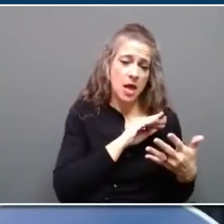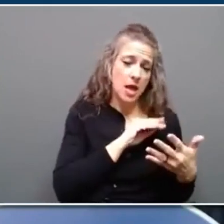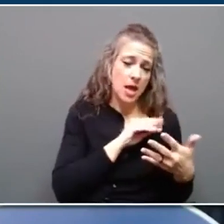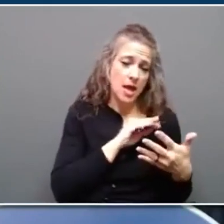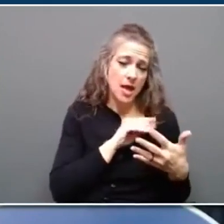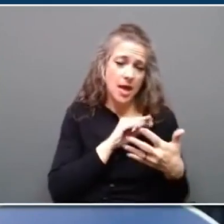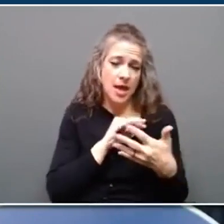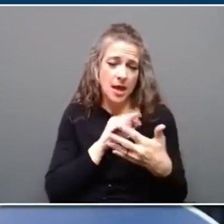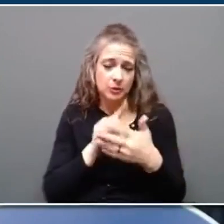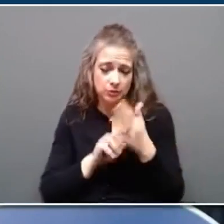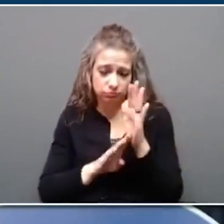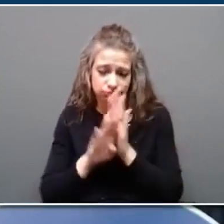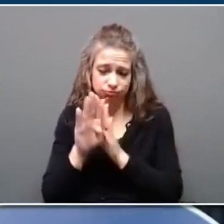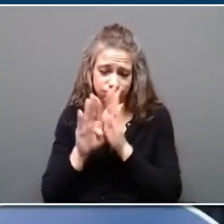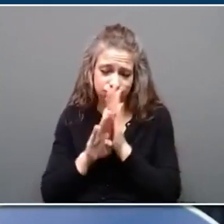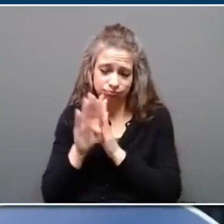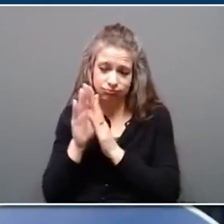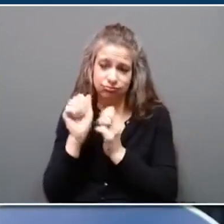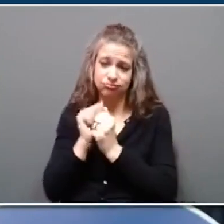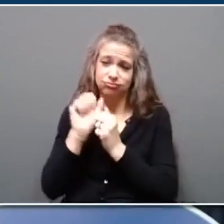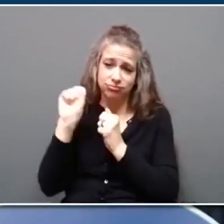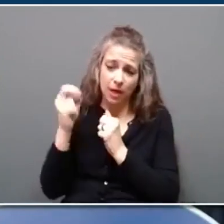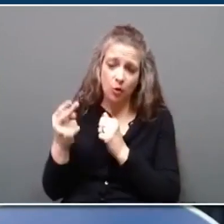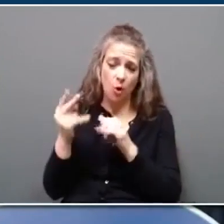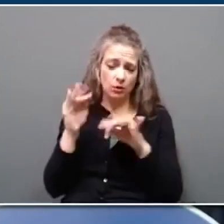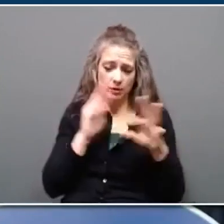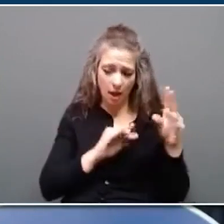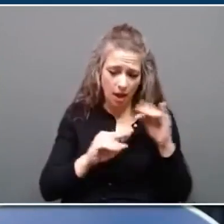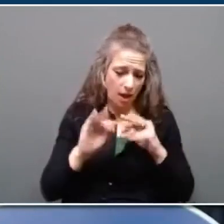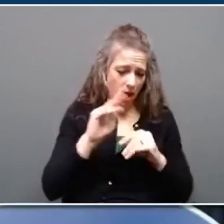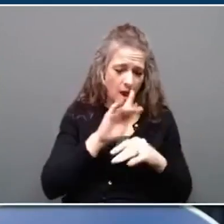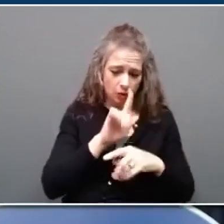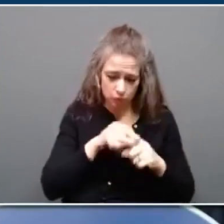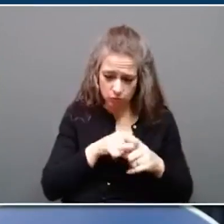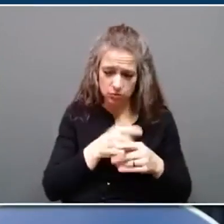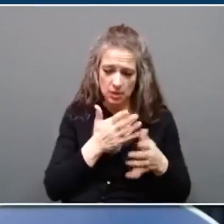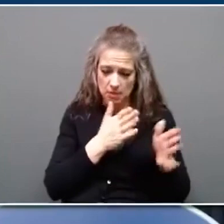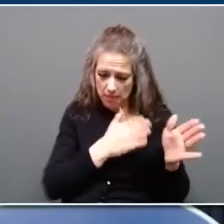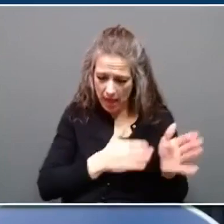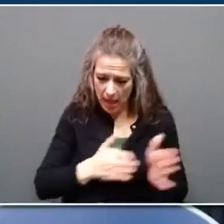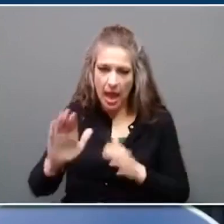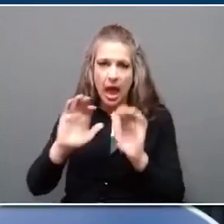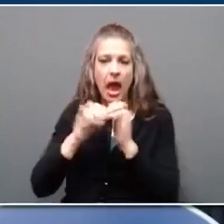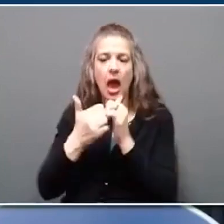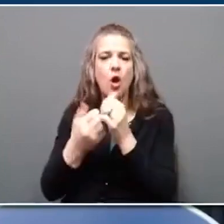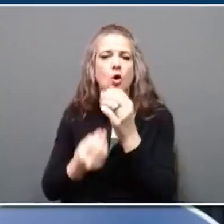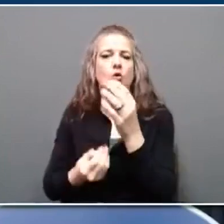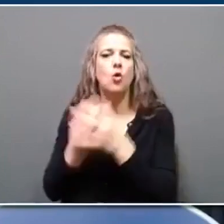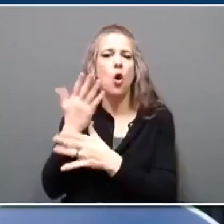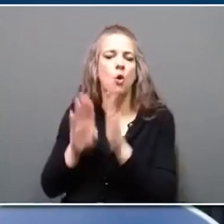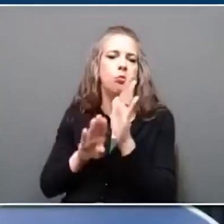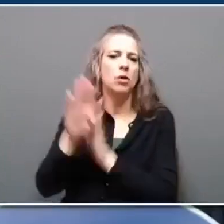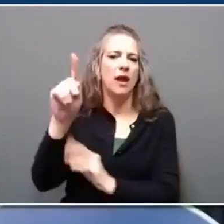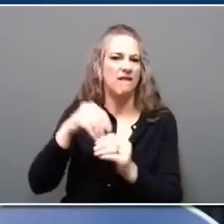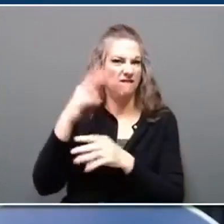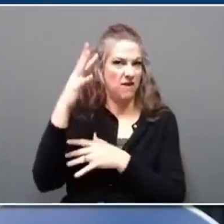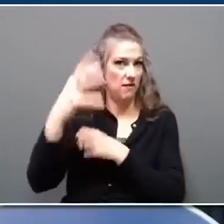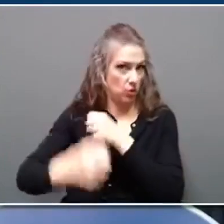developers and stakeholders to spur further growth in the Commonwealth over the next five years. The blueprint can be found